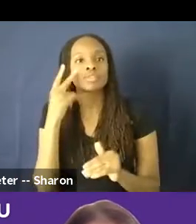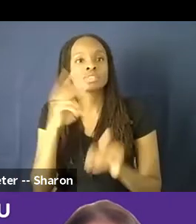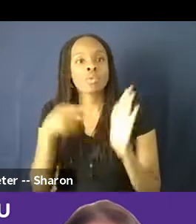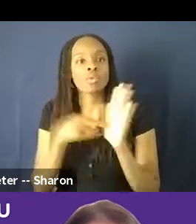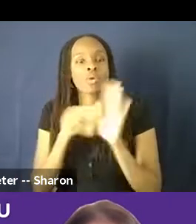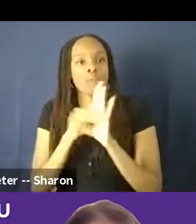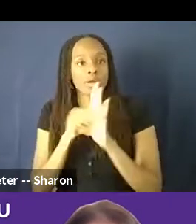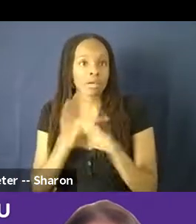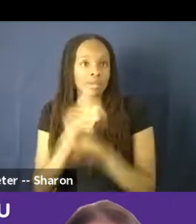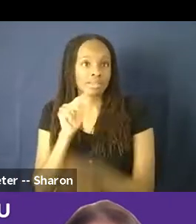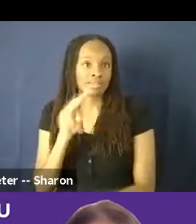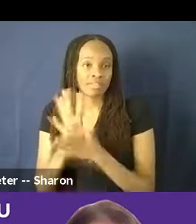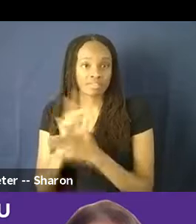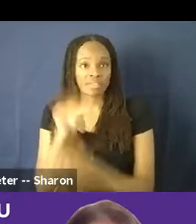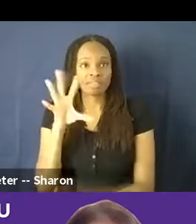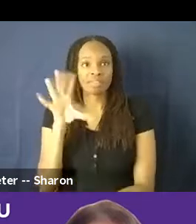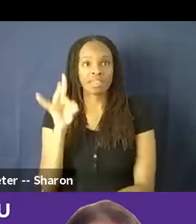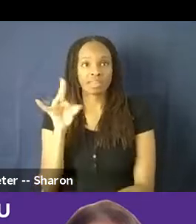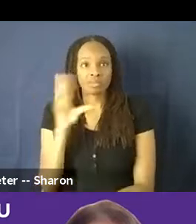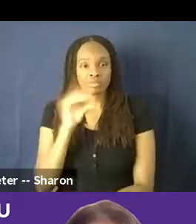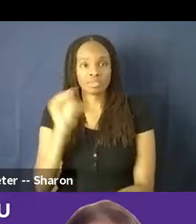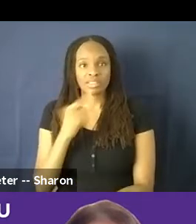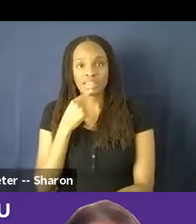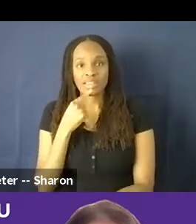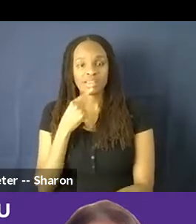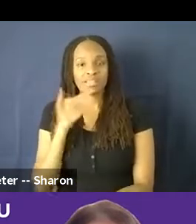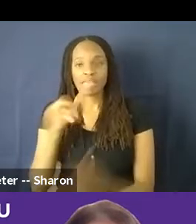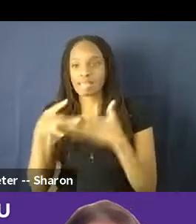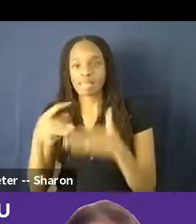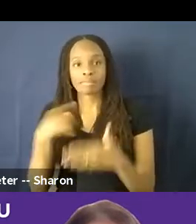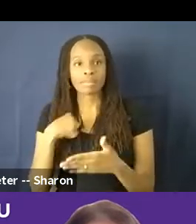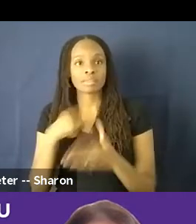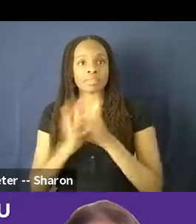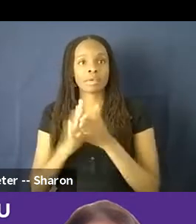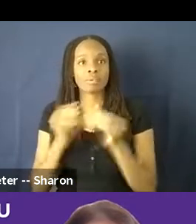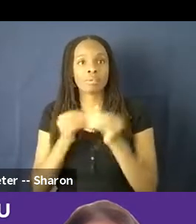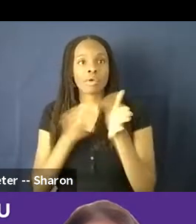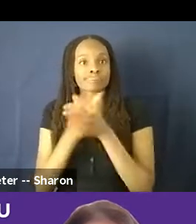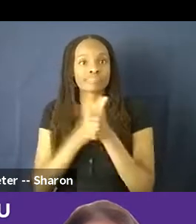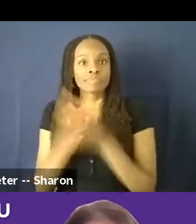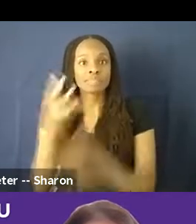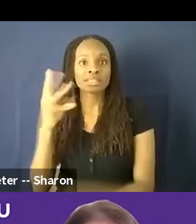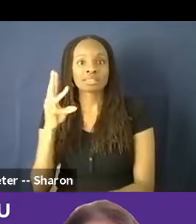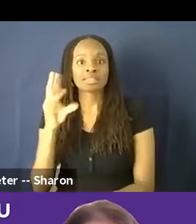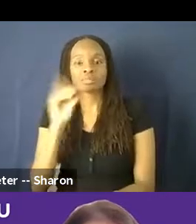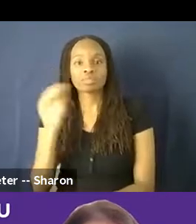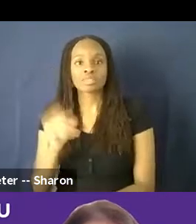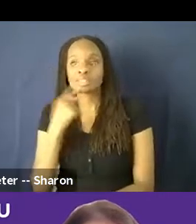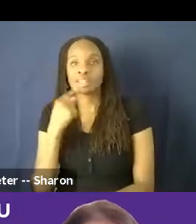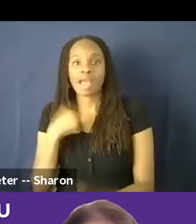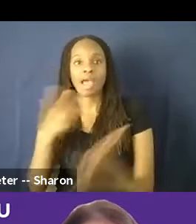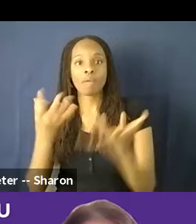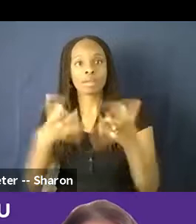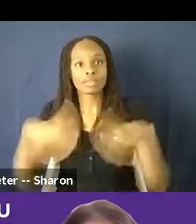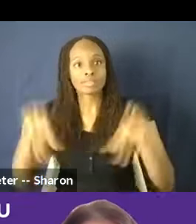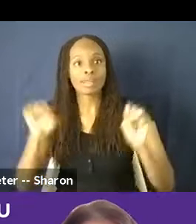58% of them said, well, it led me to be more ambitious. 16% said, well, I wanted to take up a sport. And Jean is